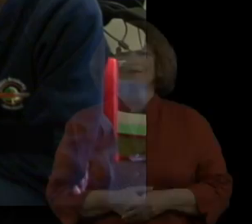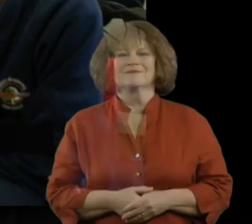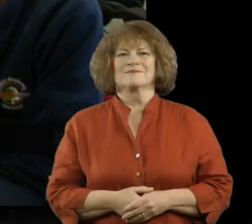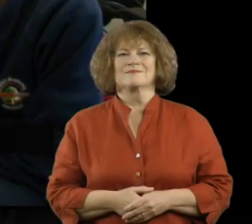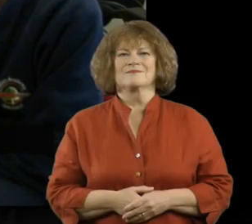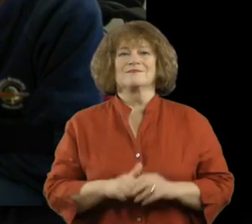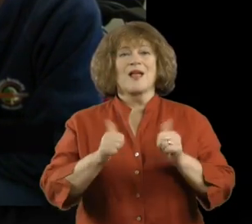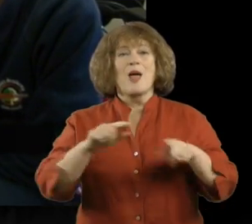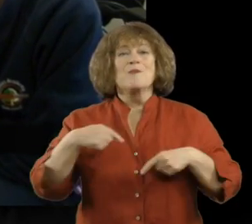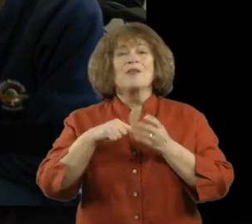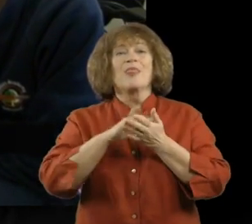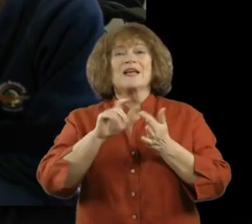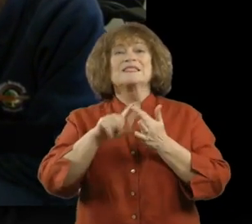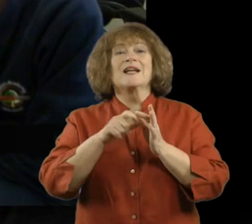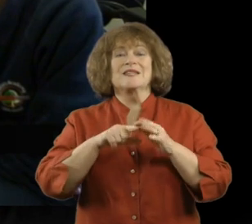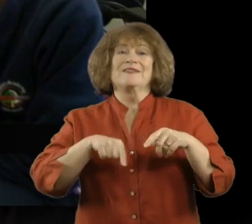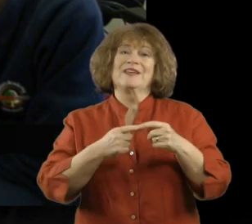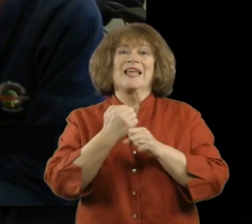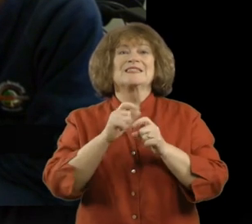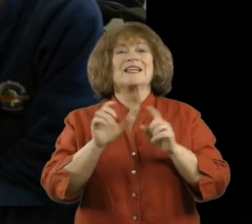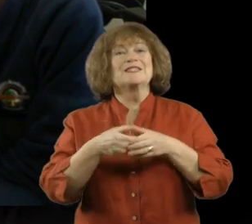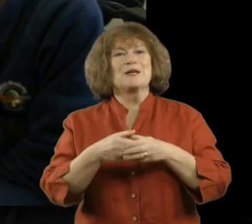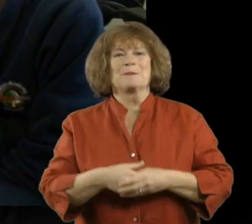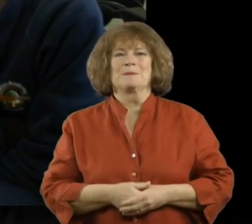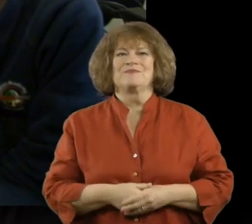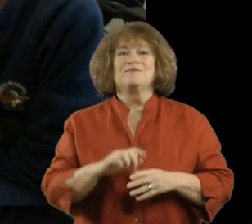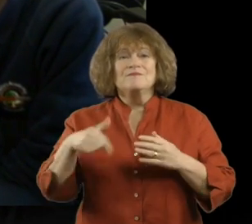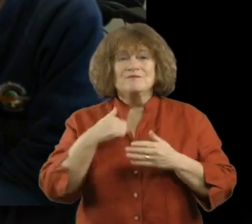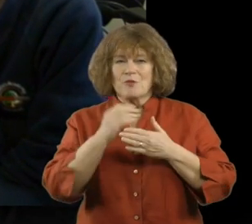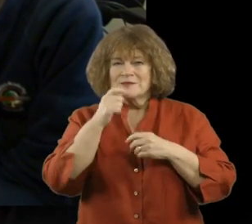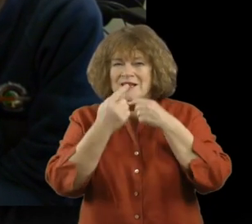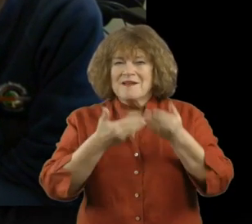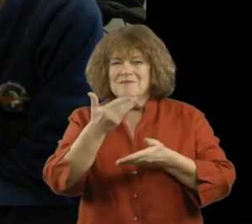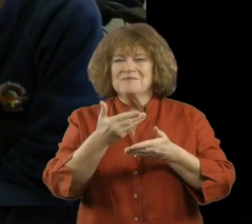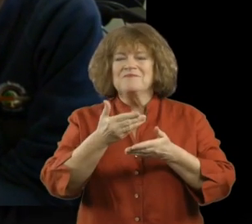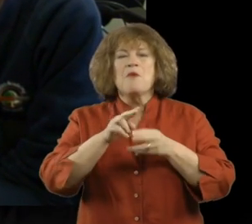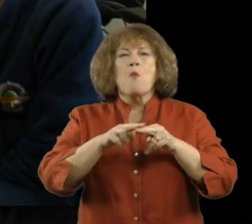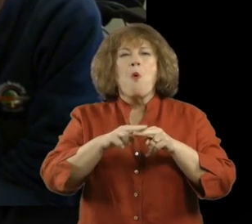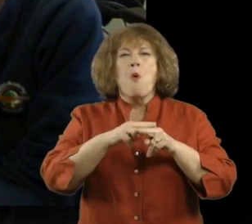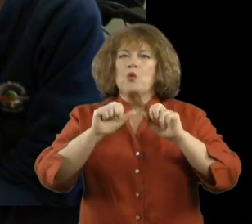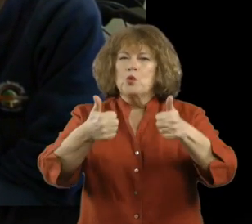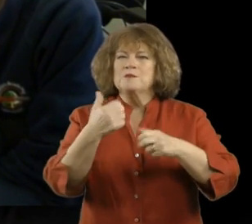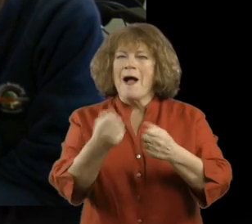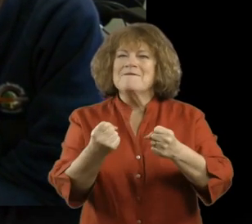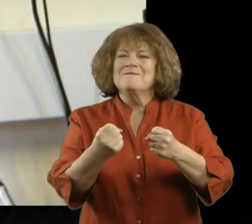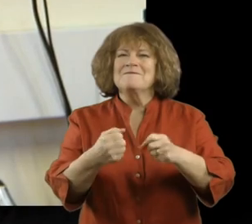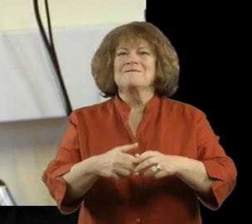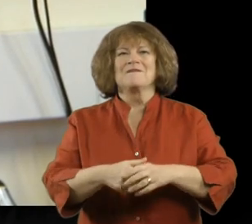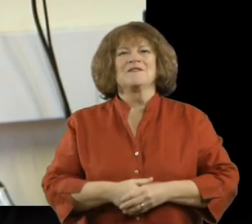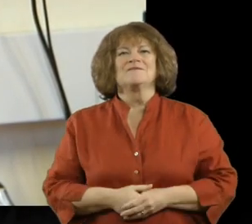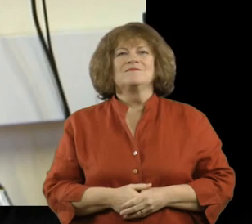Hello, we are the Cedars vs Gator team. We are done to tell you some positive aspects of walking.